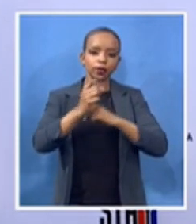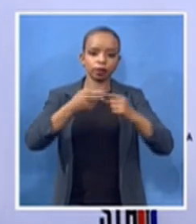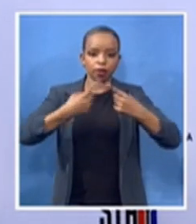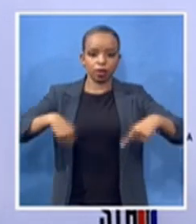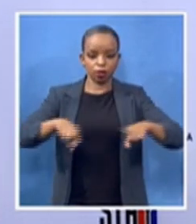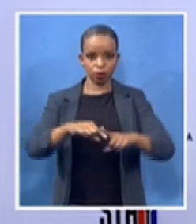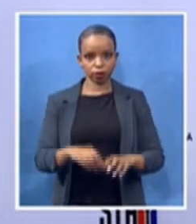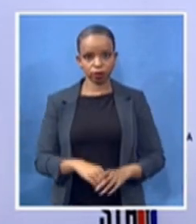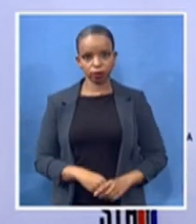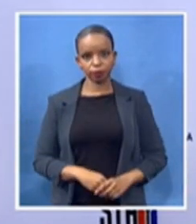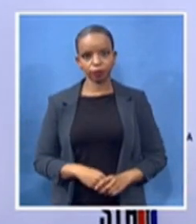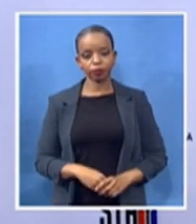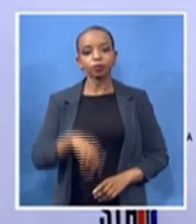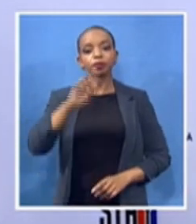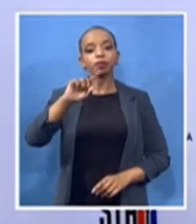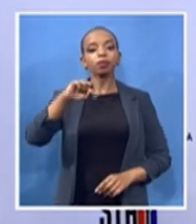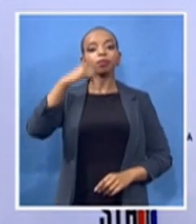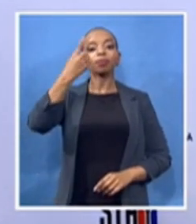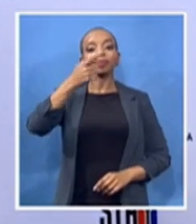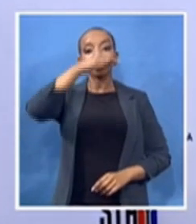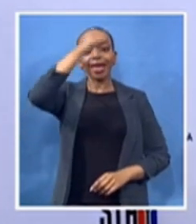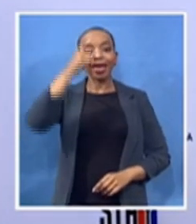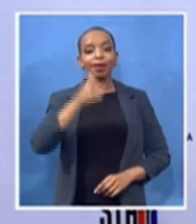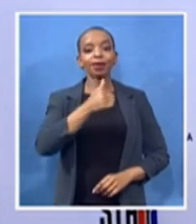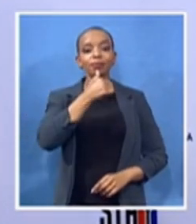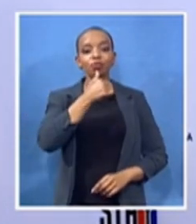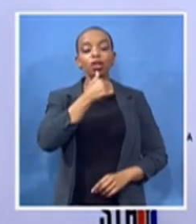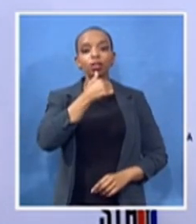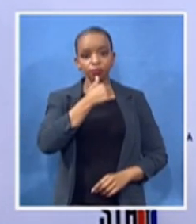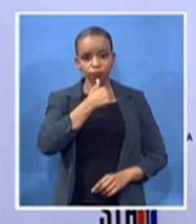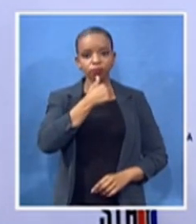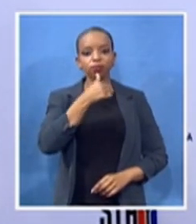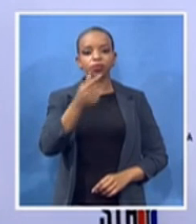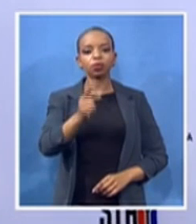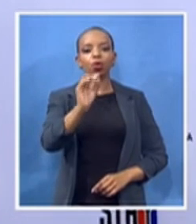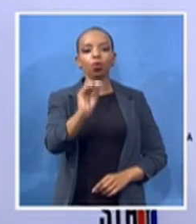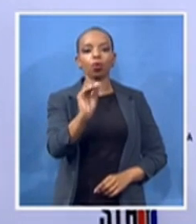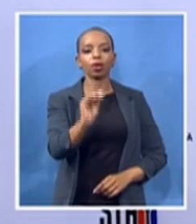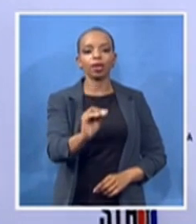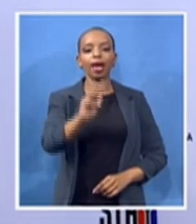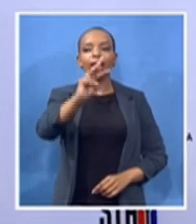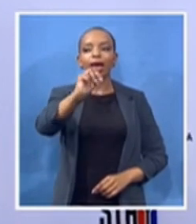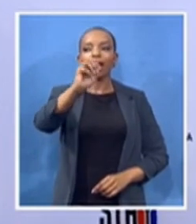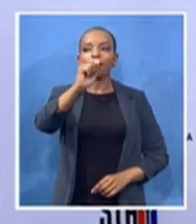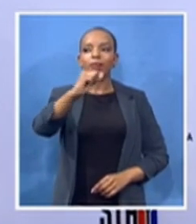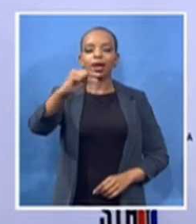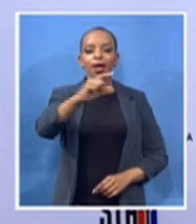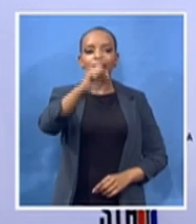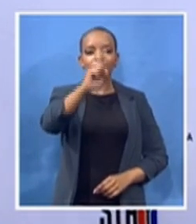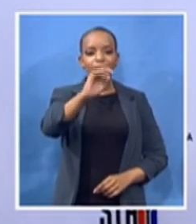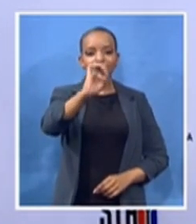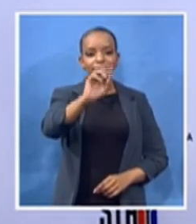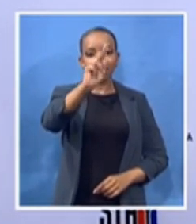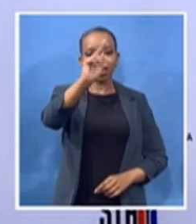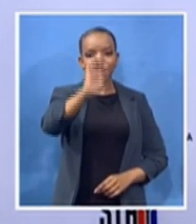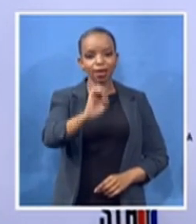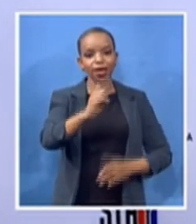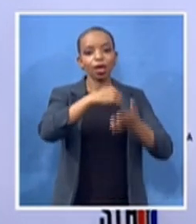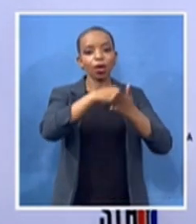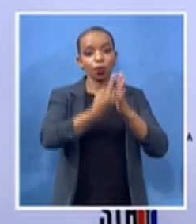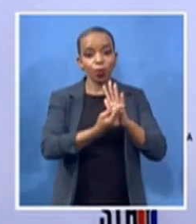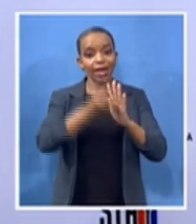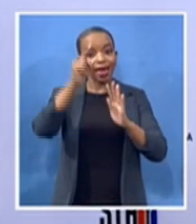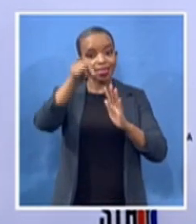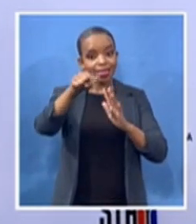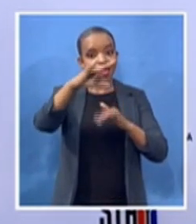usually the month that we celebrate um her her birth and we will be uh hosting a number of events as well